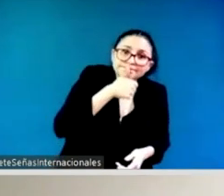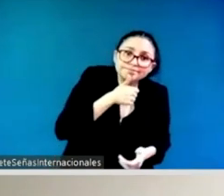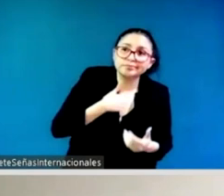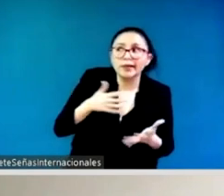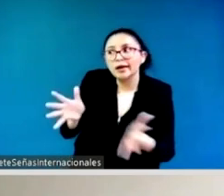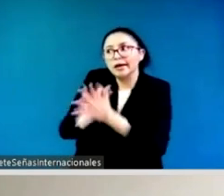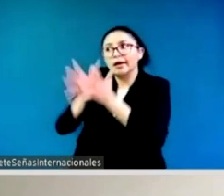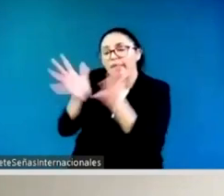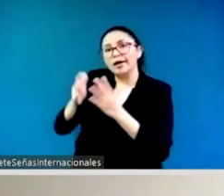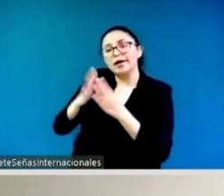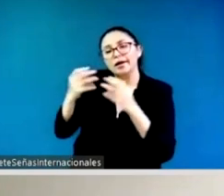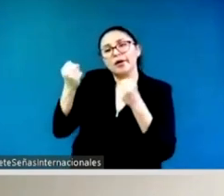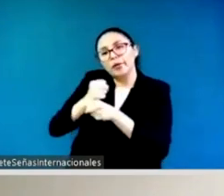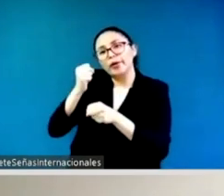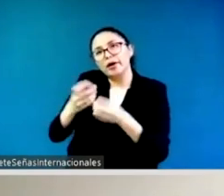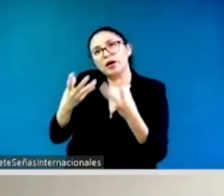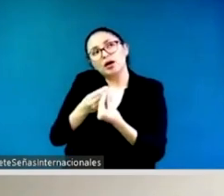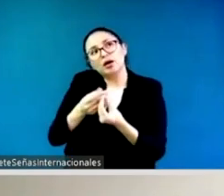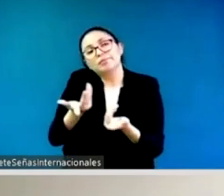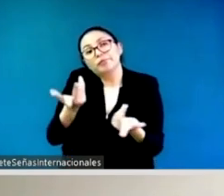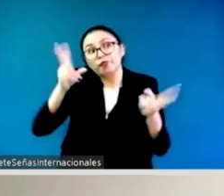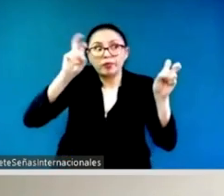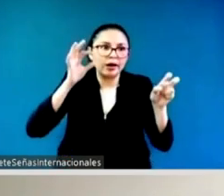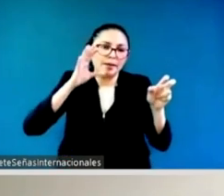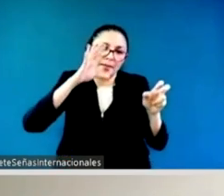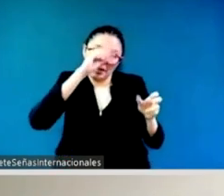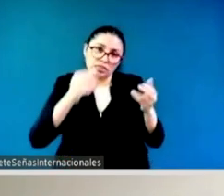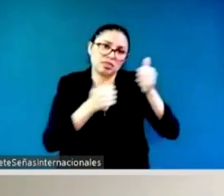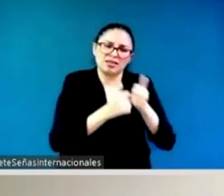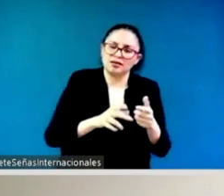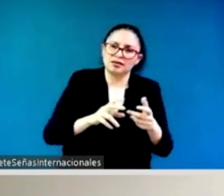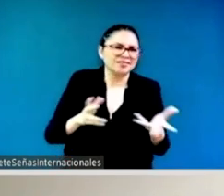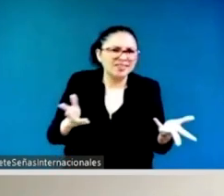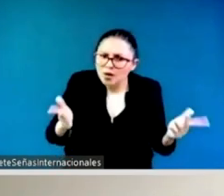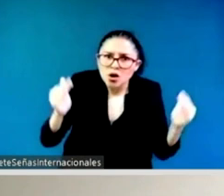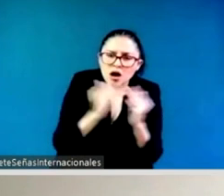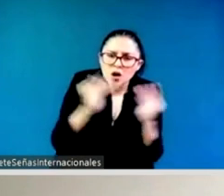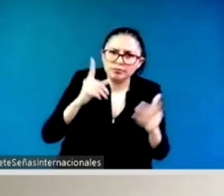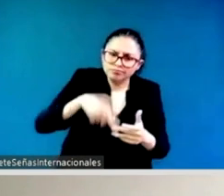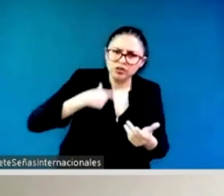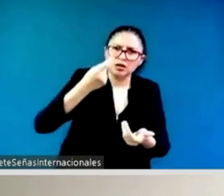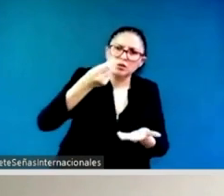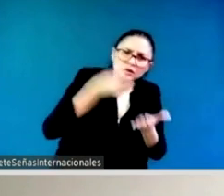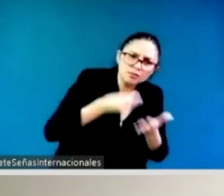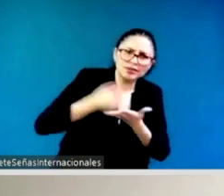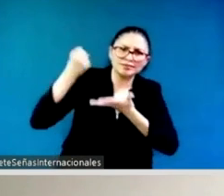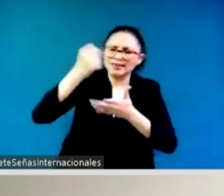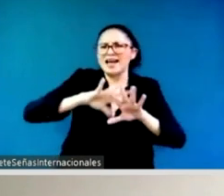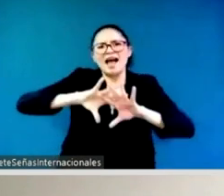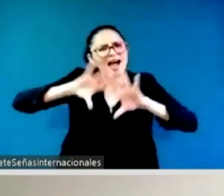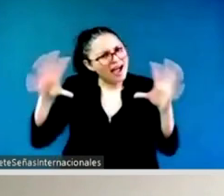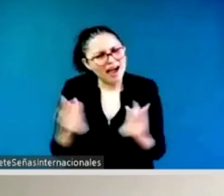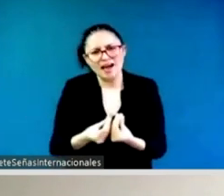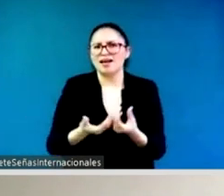budget topics in the in the the biggest a committees where is the power and the decision maker so we can